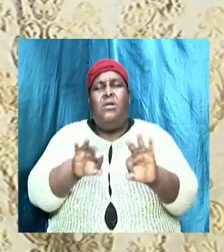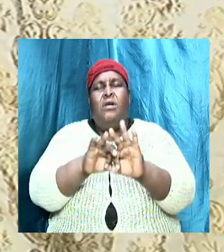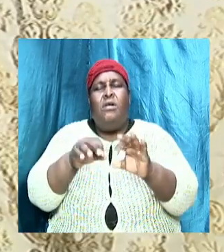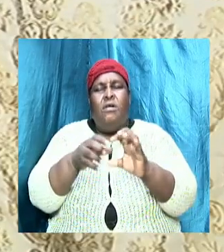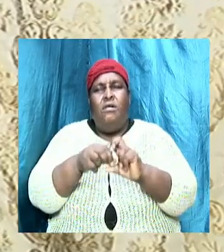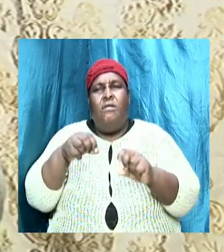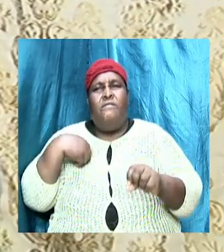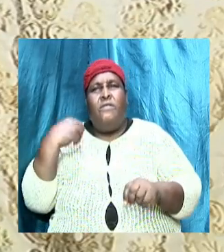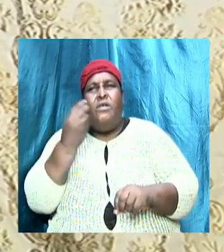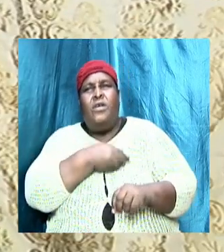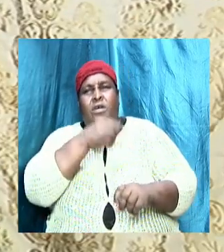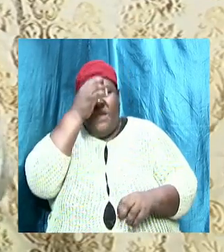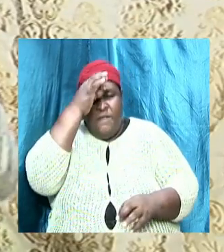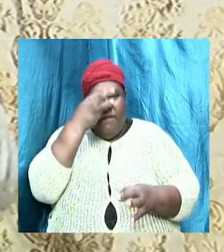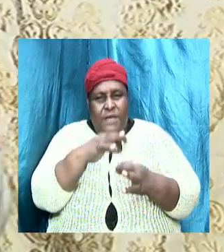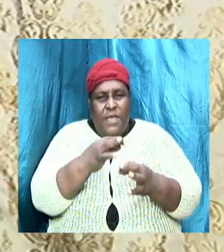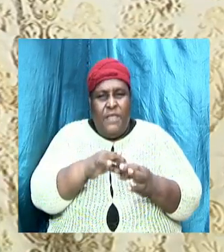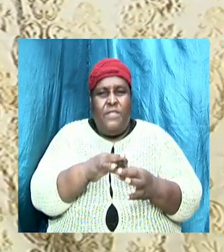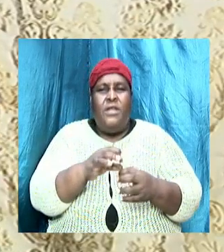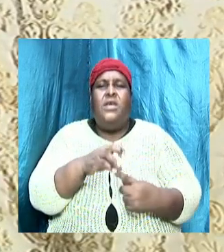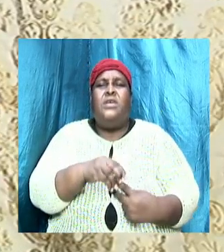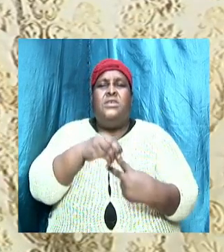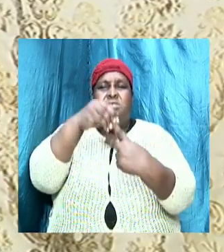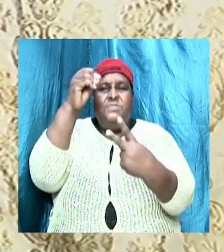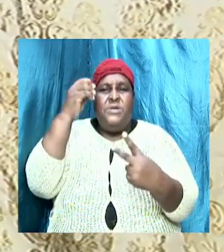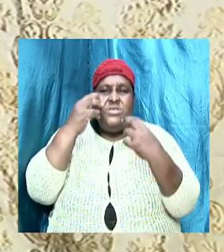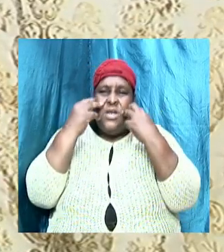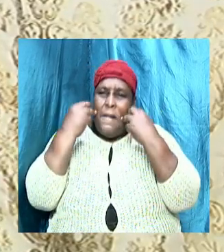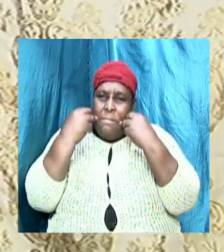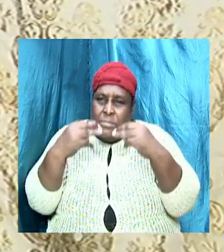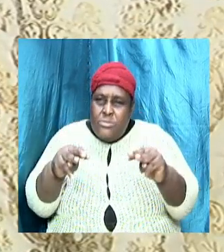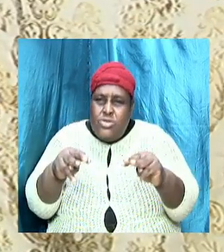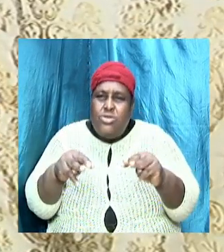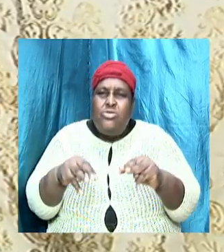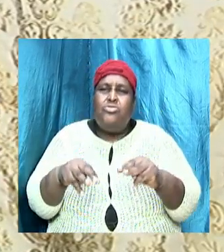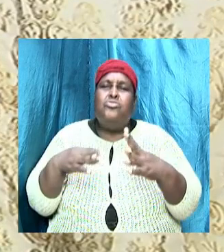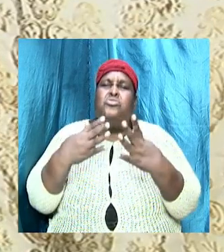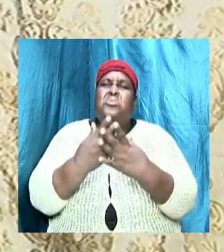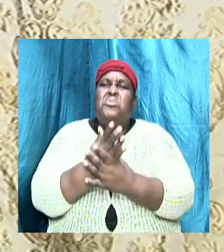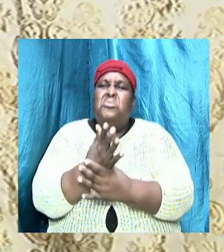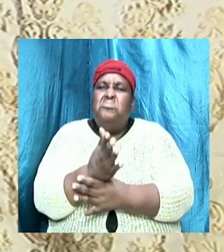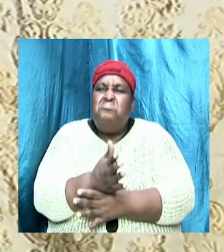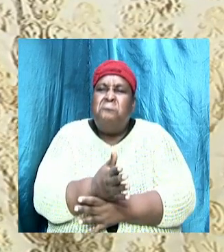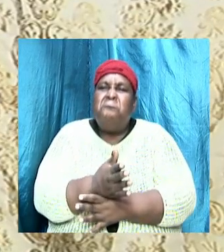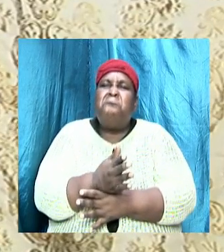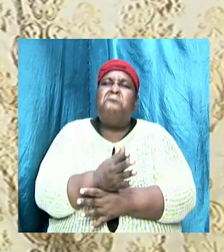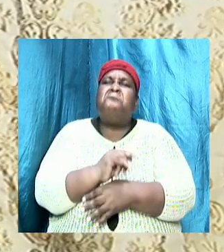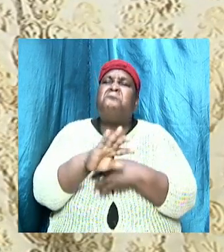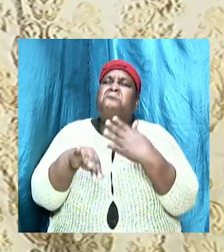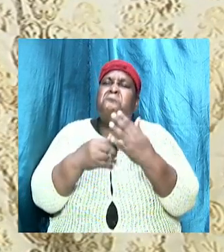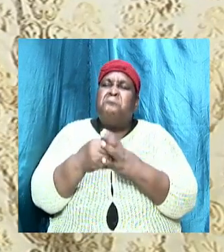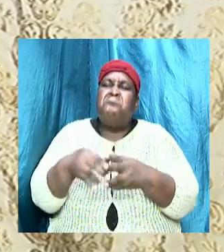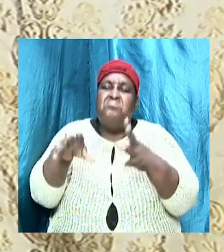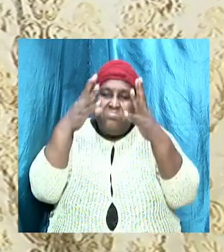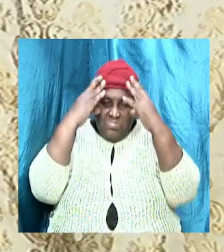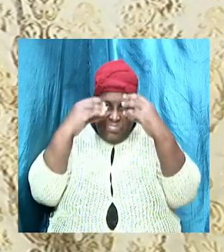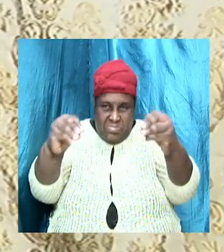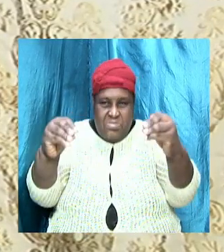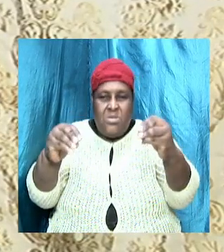Our faith is based on a specific message through the overall teaching of the church.